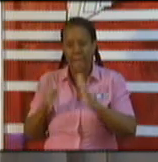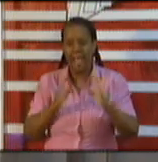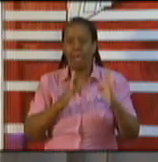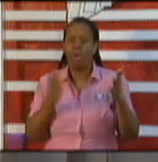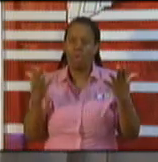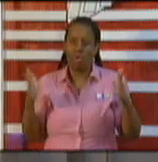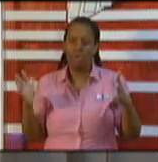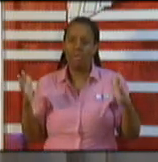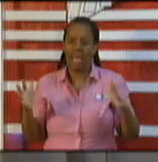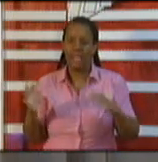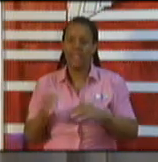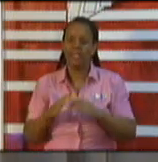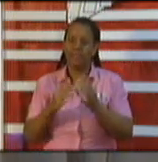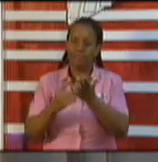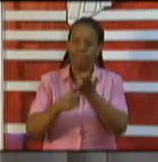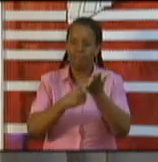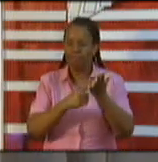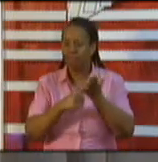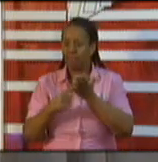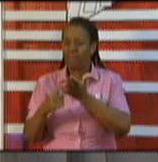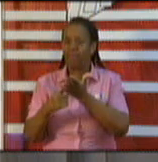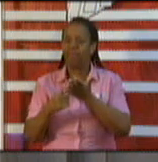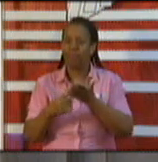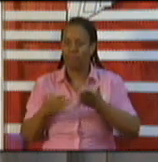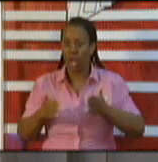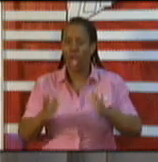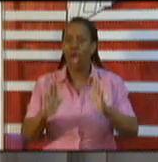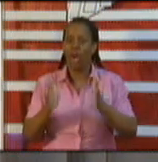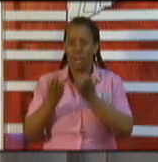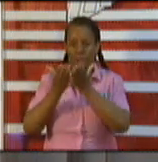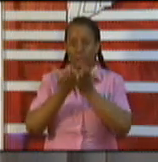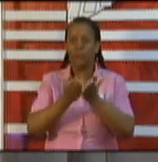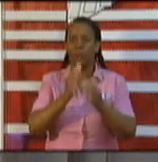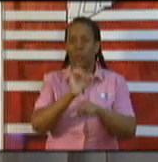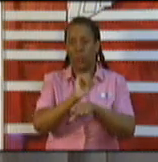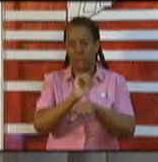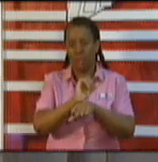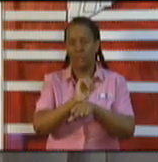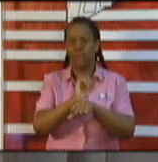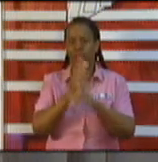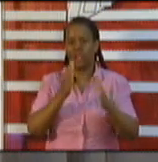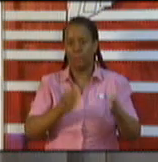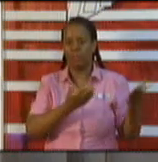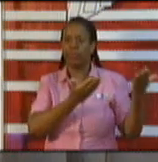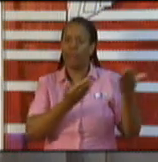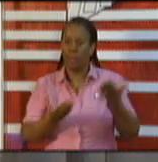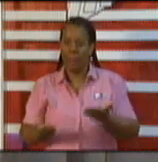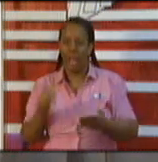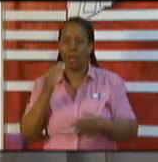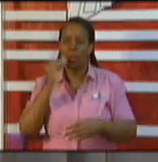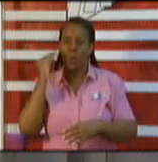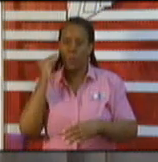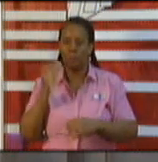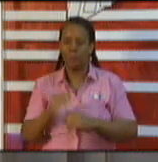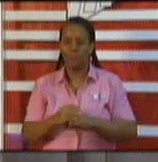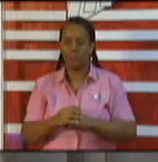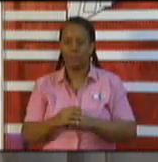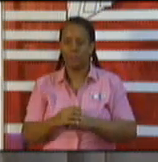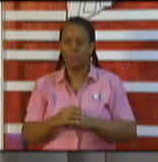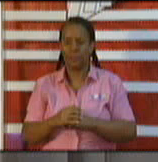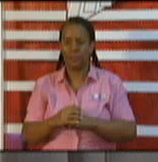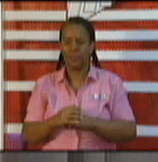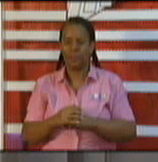a few weeks ago to allow the cruise ship workers to come in. But of course difficulties have now presented themselves and it would have been irresponsible